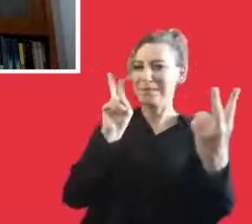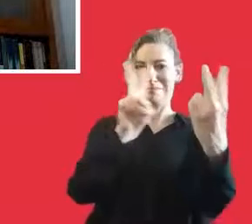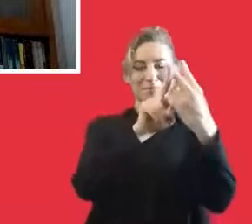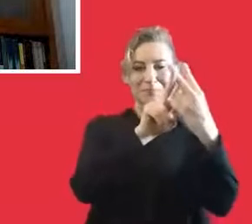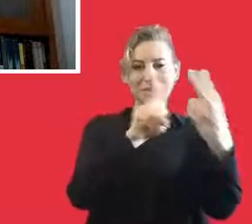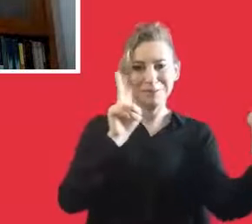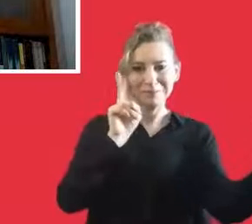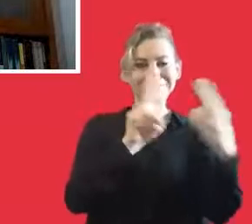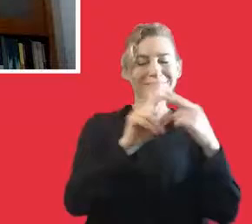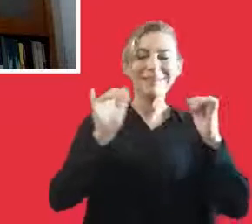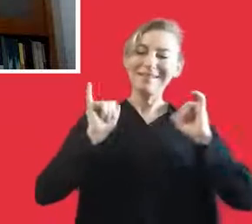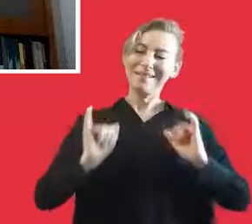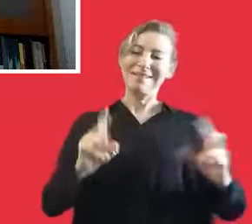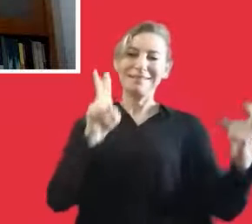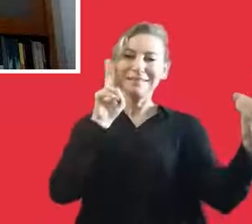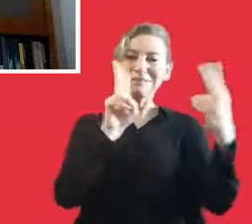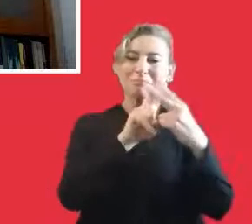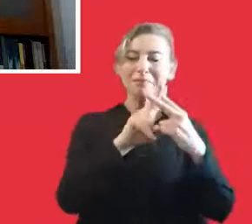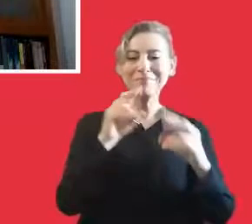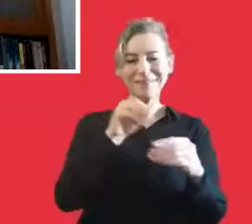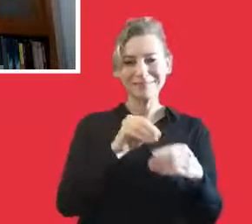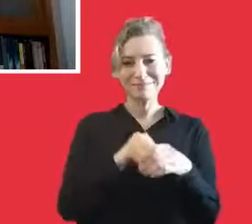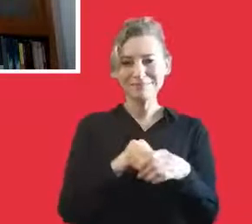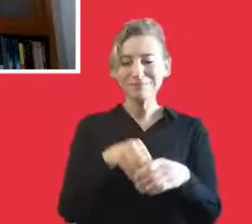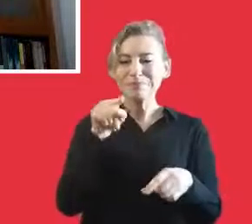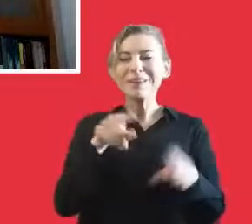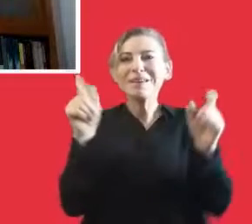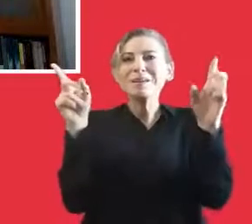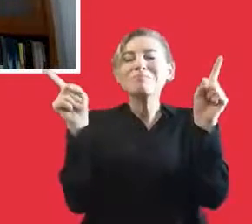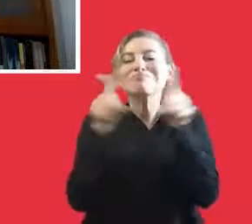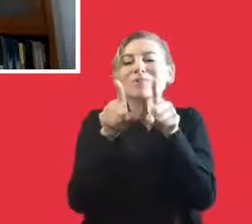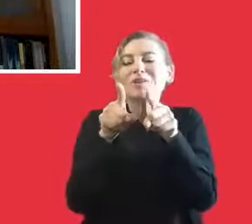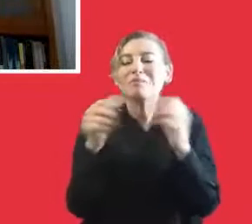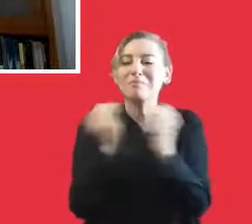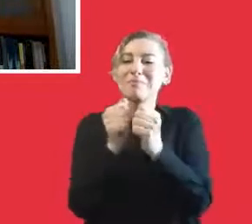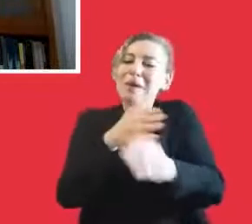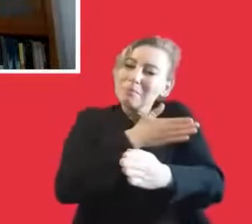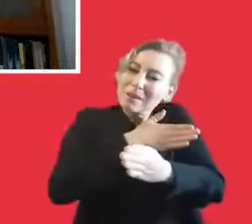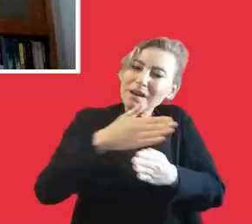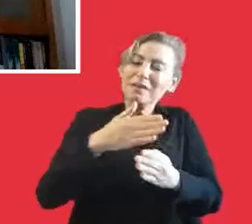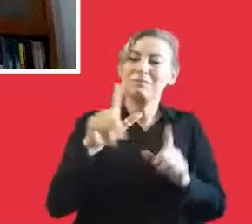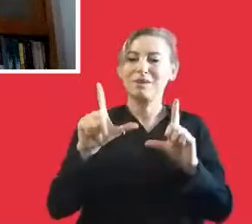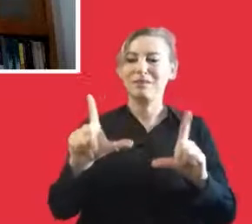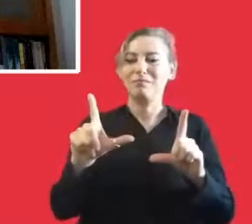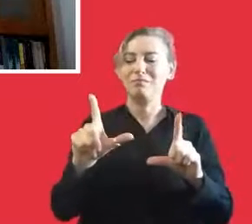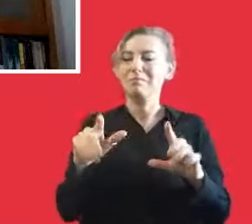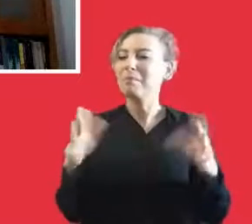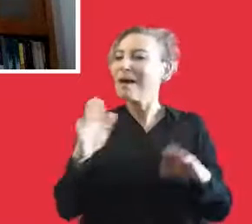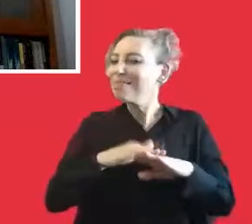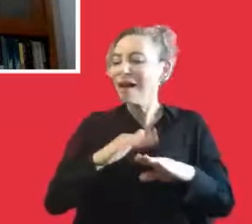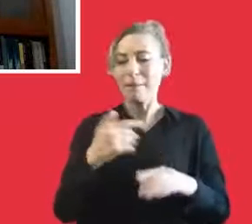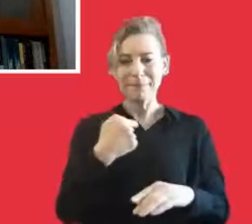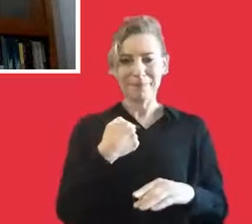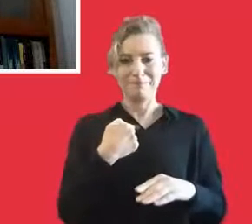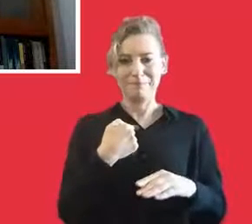again. And we will just, in order to do that, in this period, we have to come over the problems together. We need to look at ourselves.